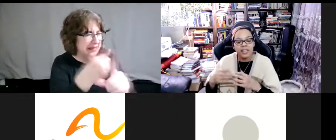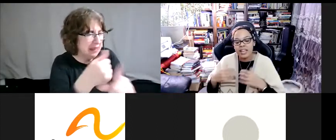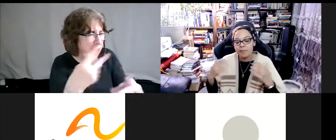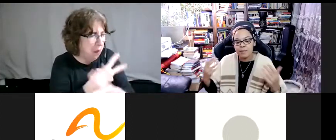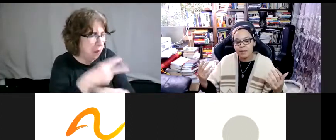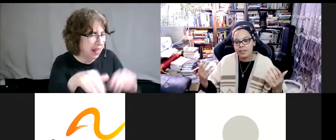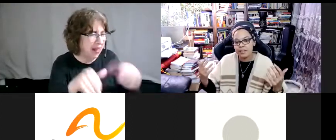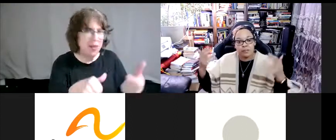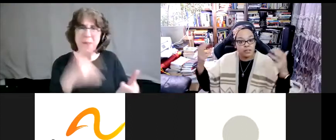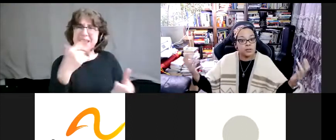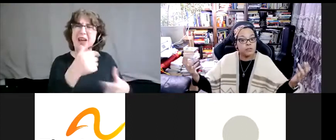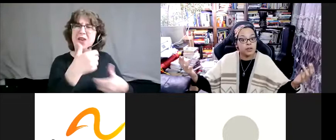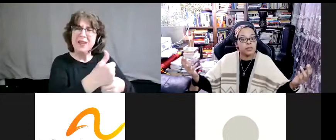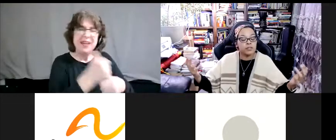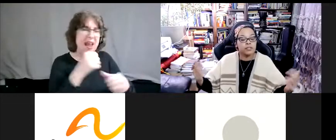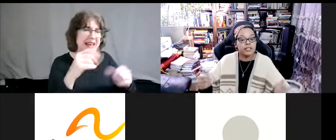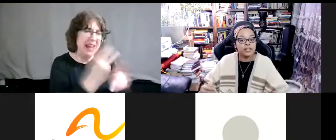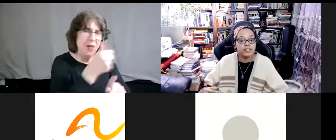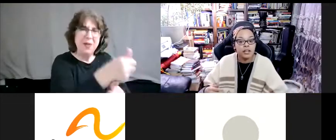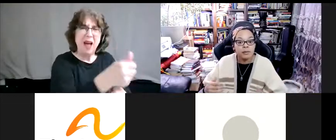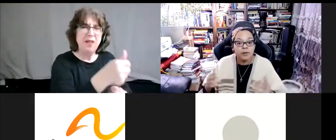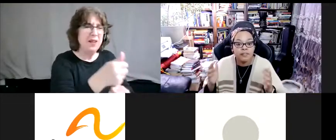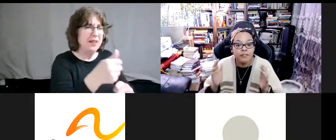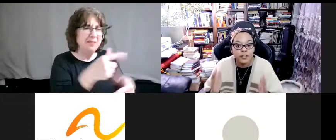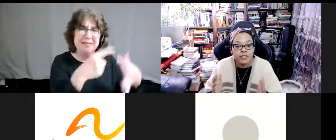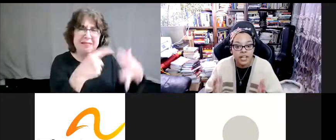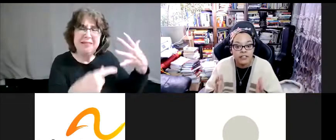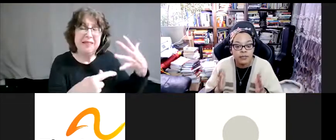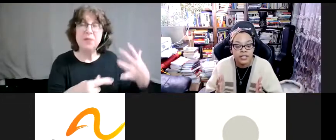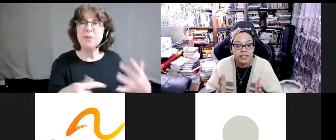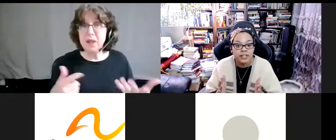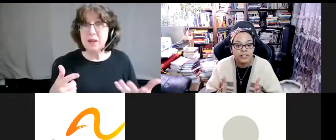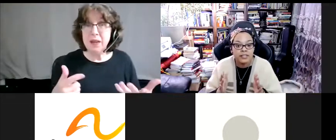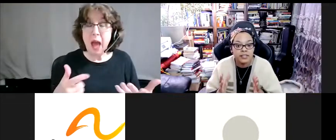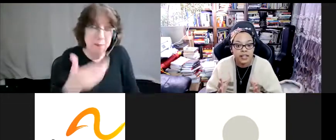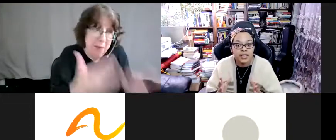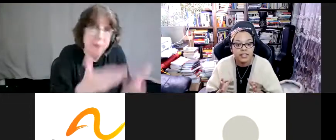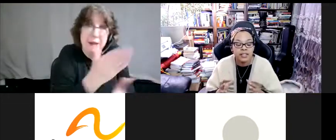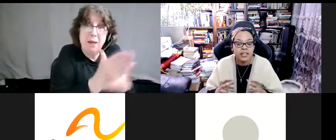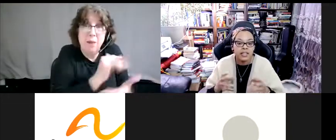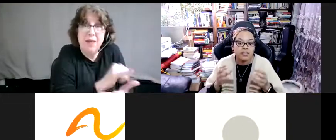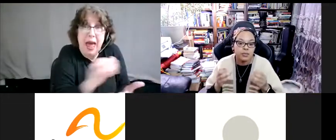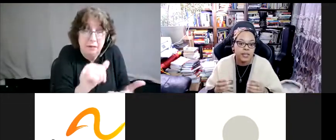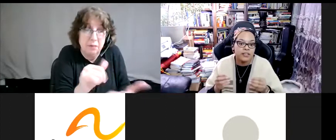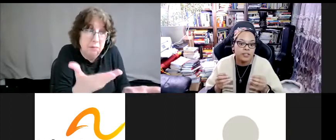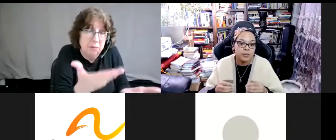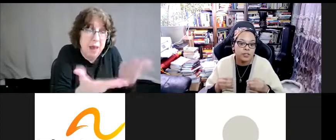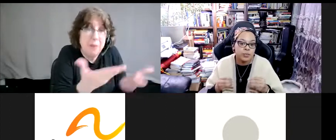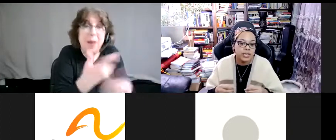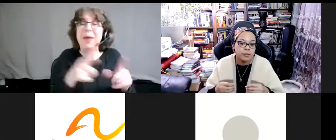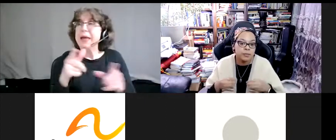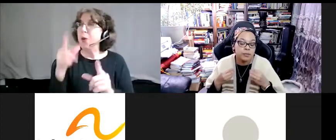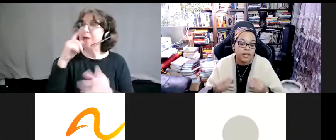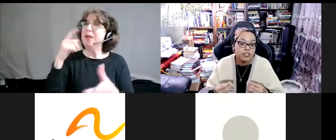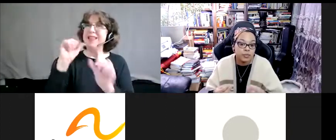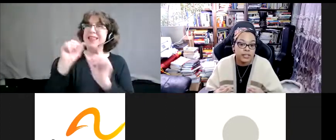health? It may be some or all of those things, but what we first have to recognize as a society is the ways in which